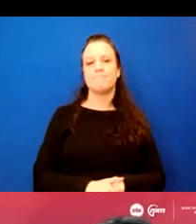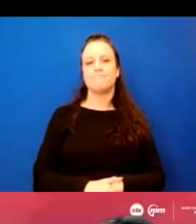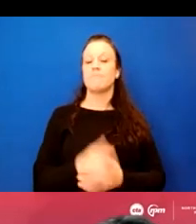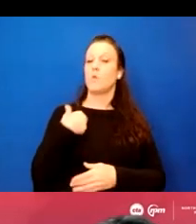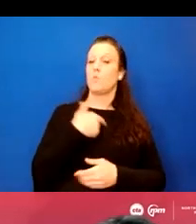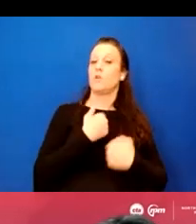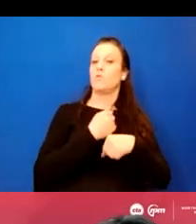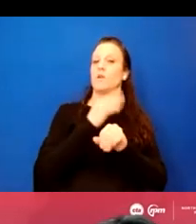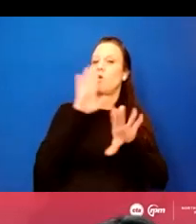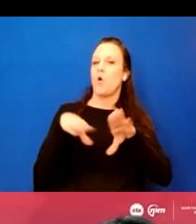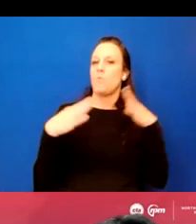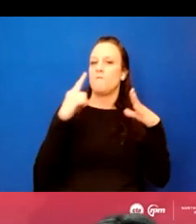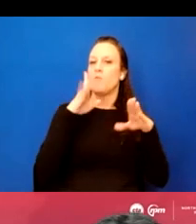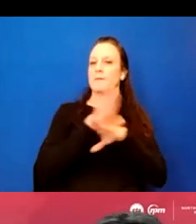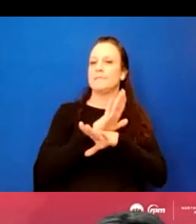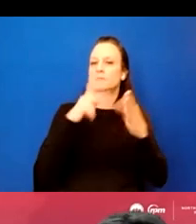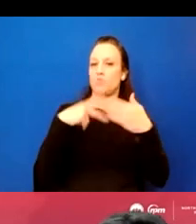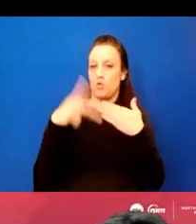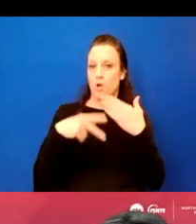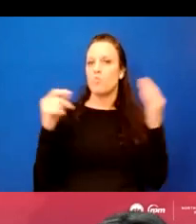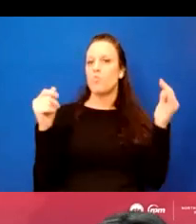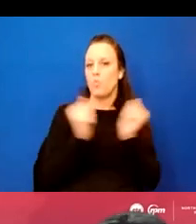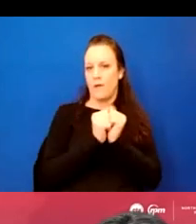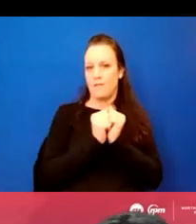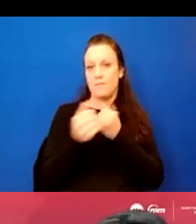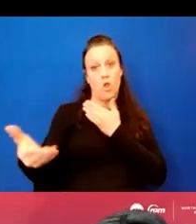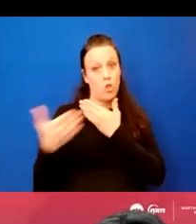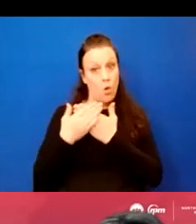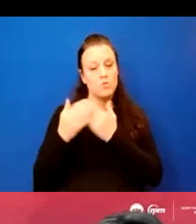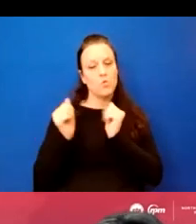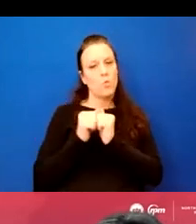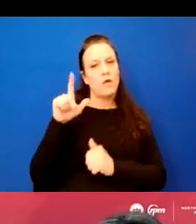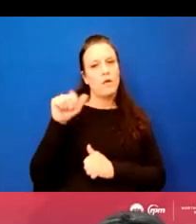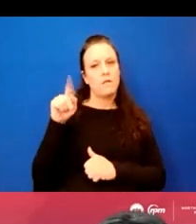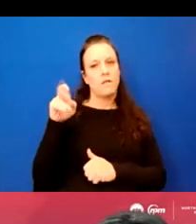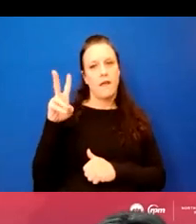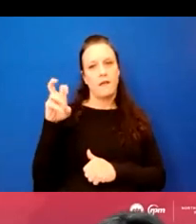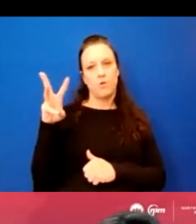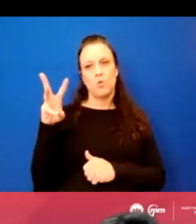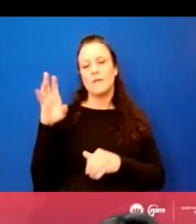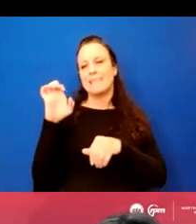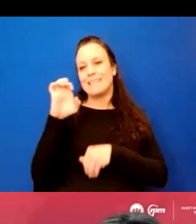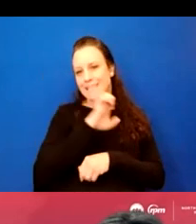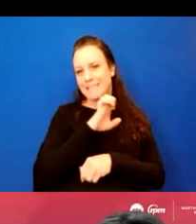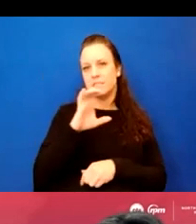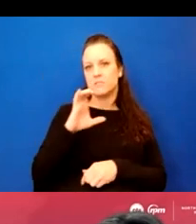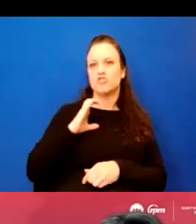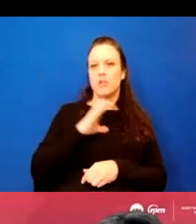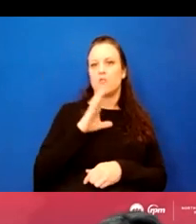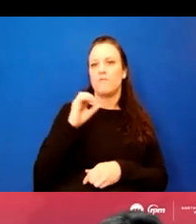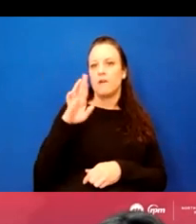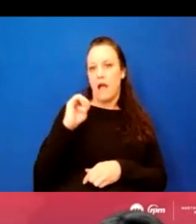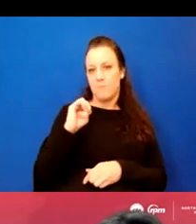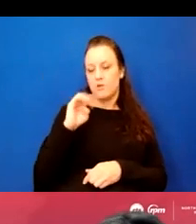created the Open for Business program very closely with the Lakeview East Chamber of Commerce, Alderman Tunney's office,